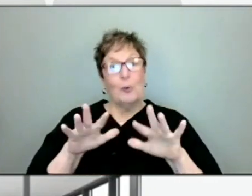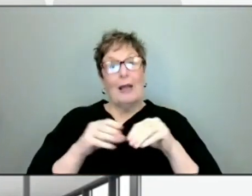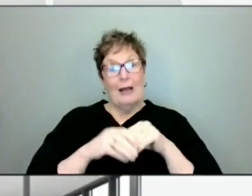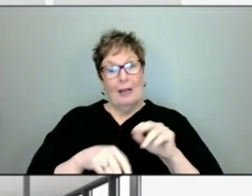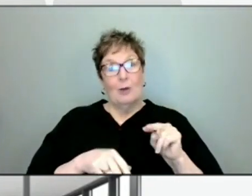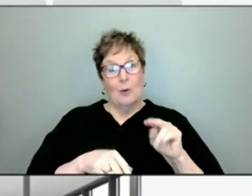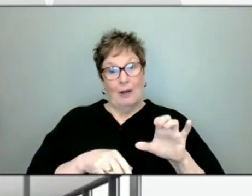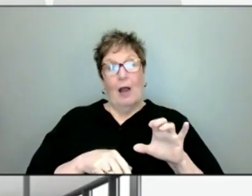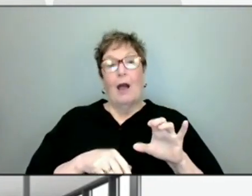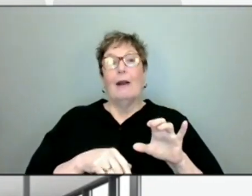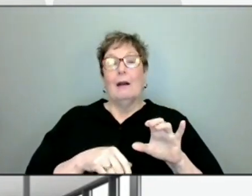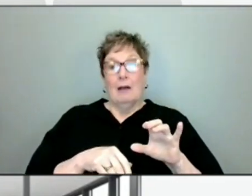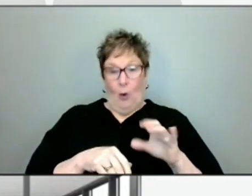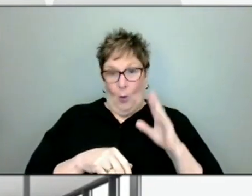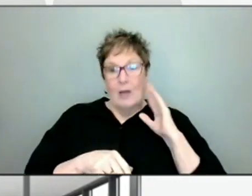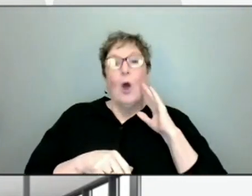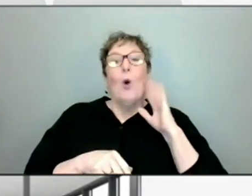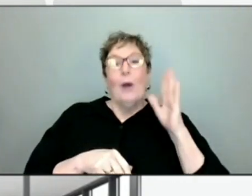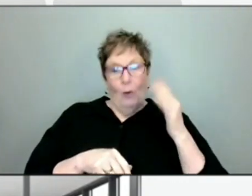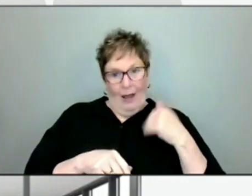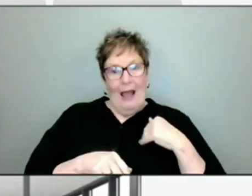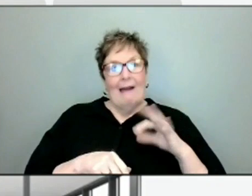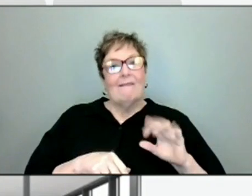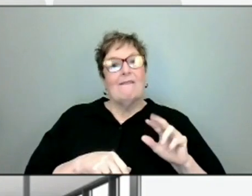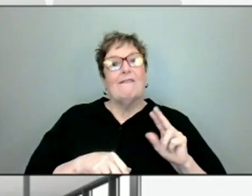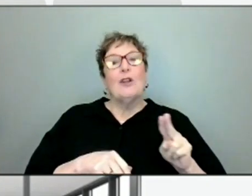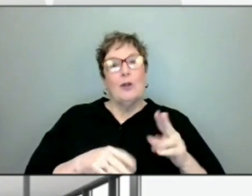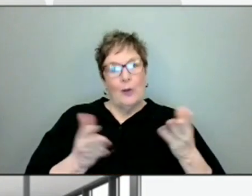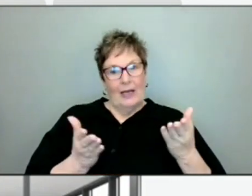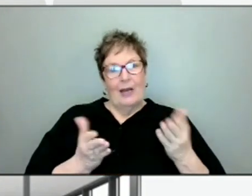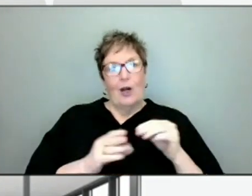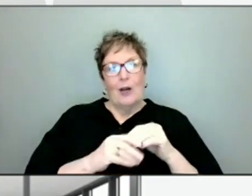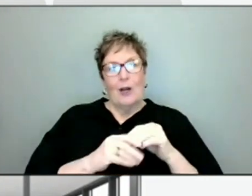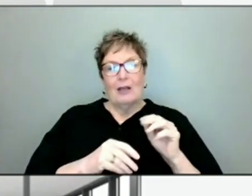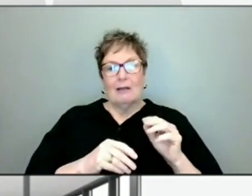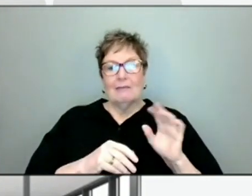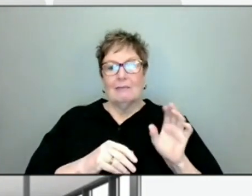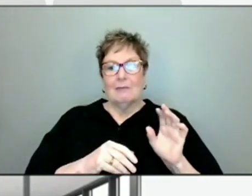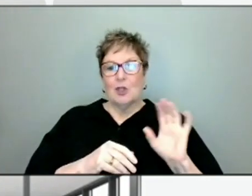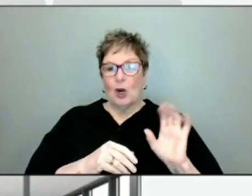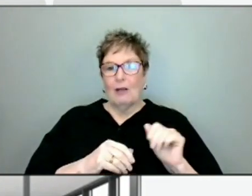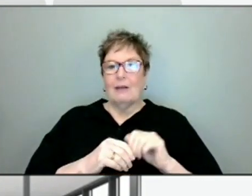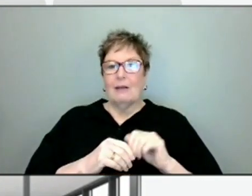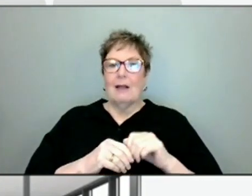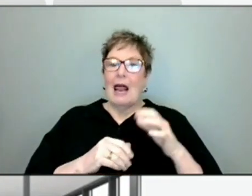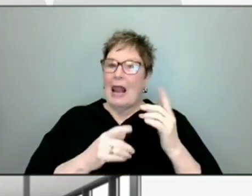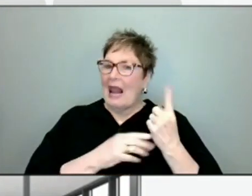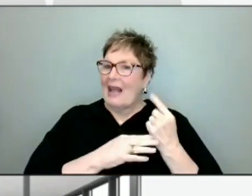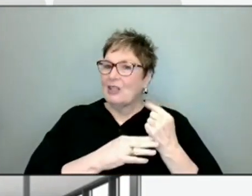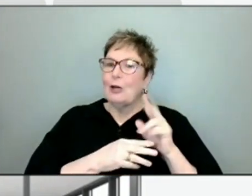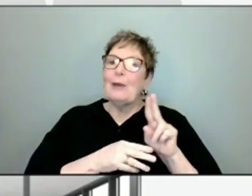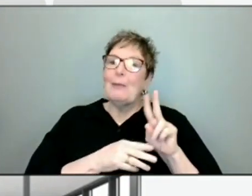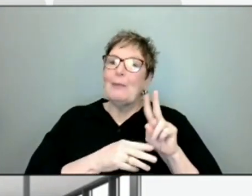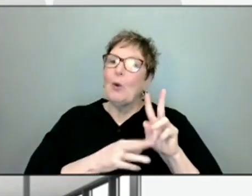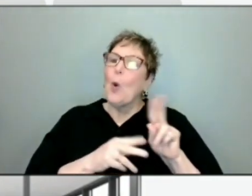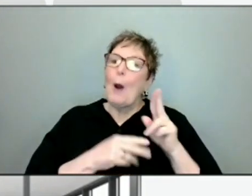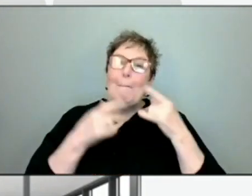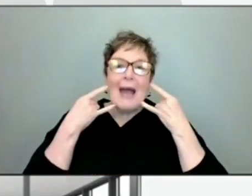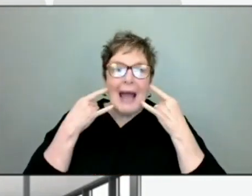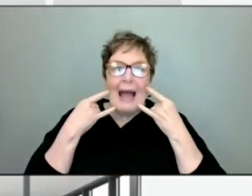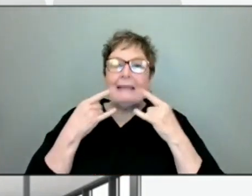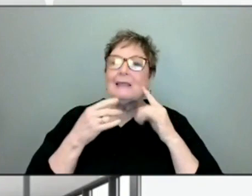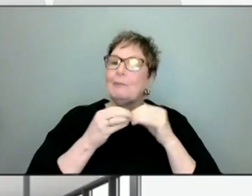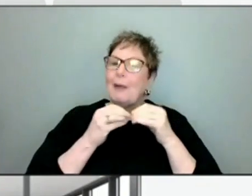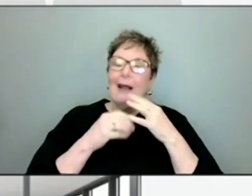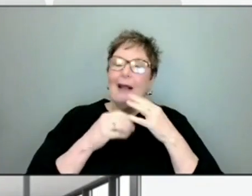going to have flu in our community this year. Last year, everybody was wearing a mask. People were indoors, by